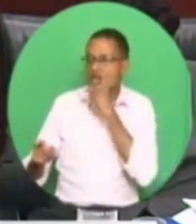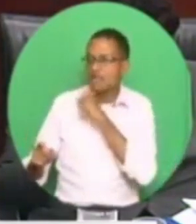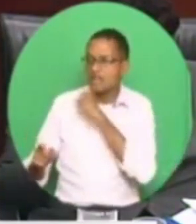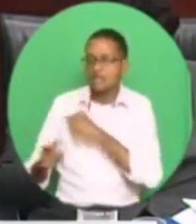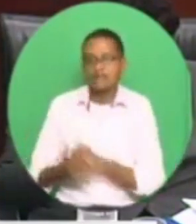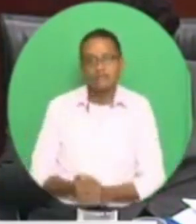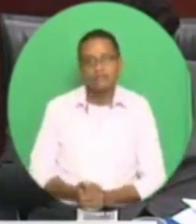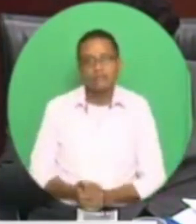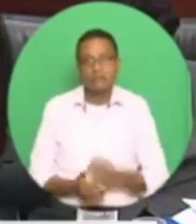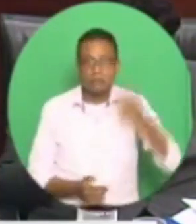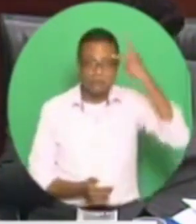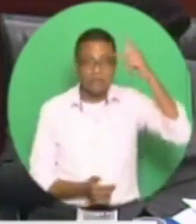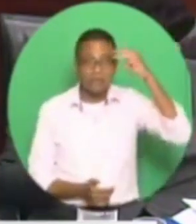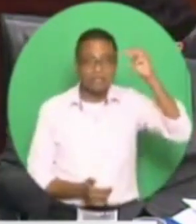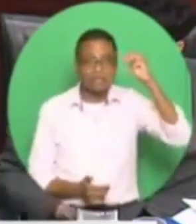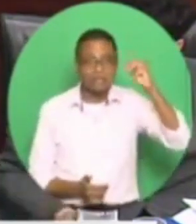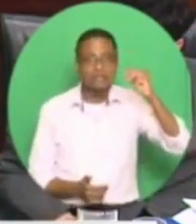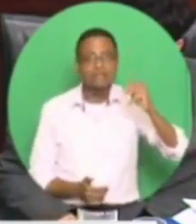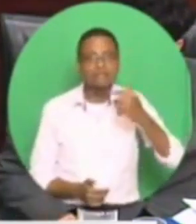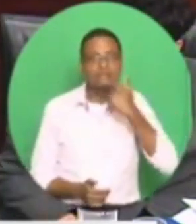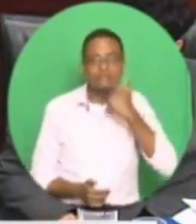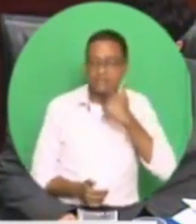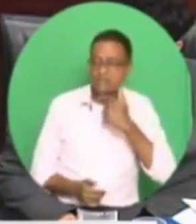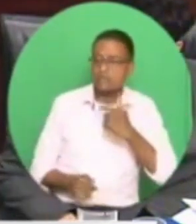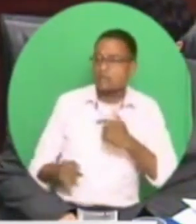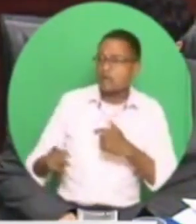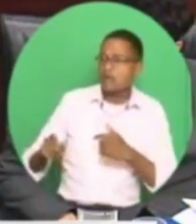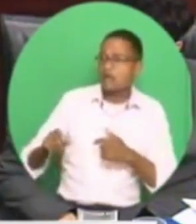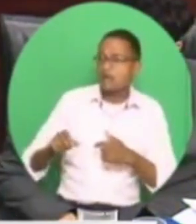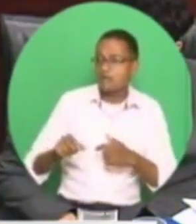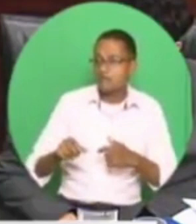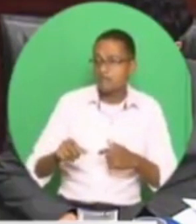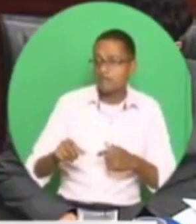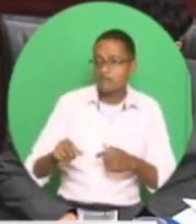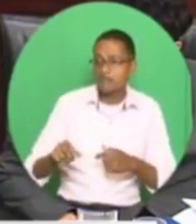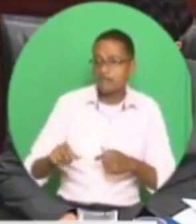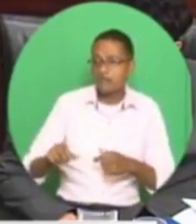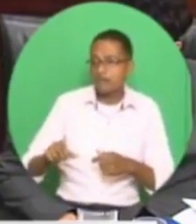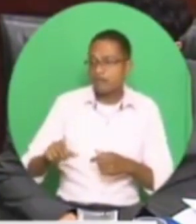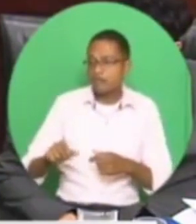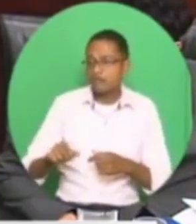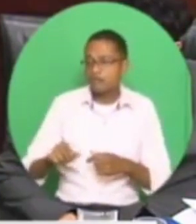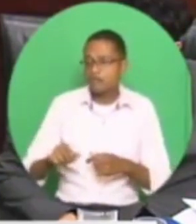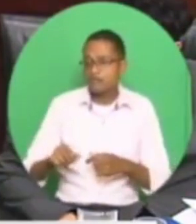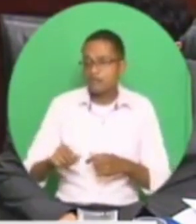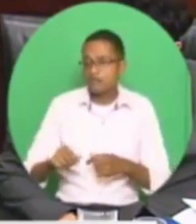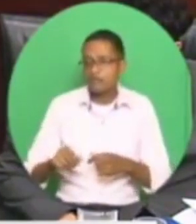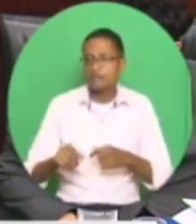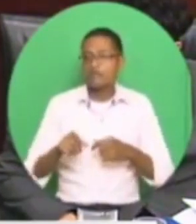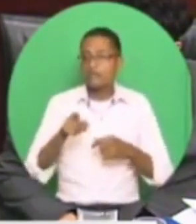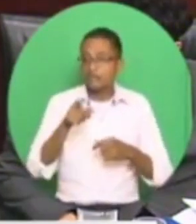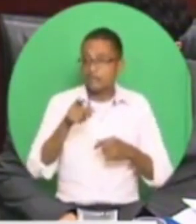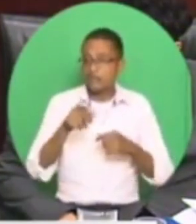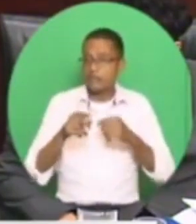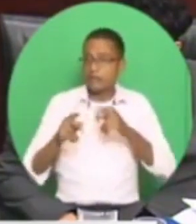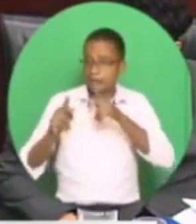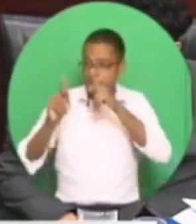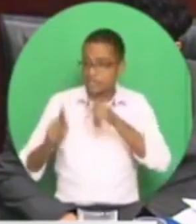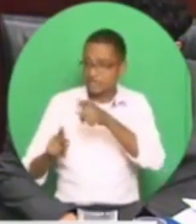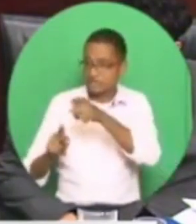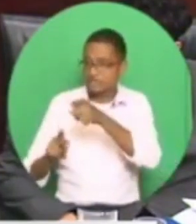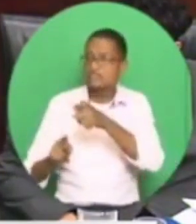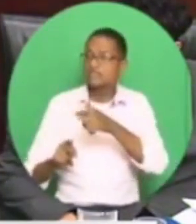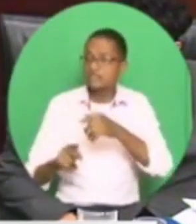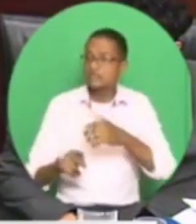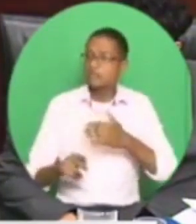Minister has confirmed that the other party, Rawlings and Rowley, the man on the receiving end of the email, is indeed his cousin. The next day,